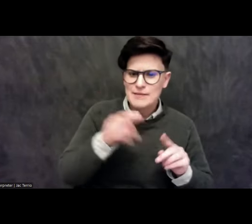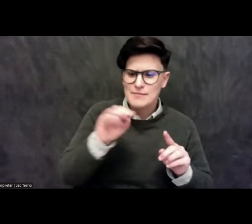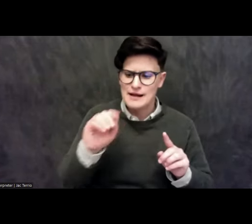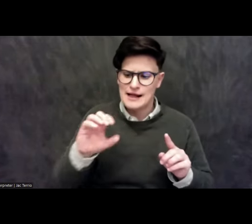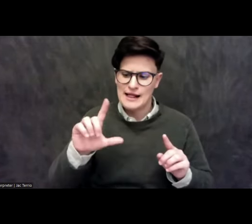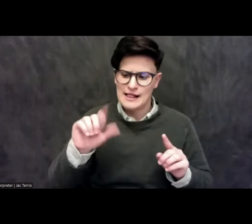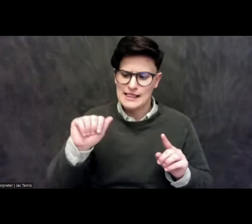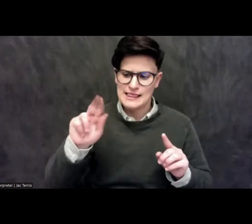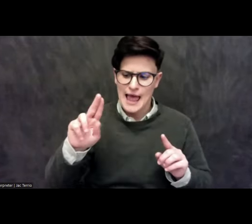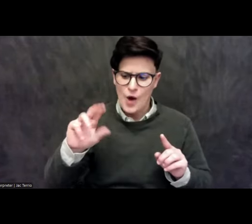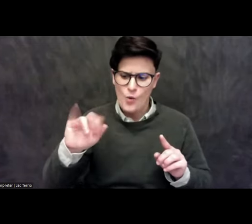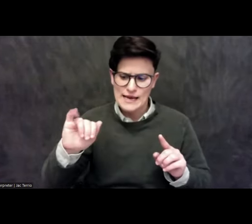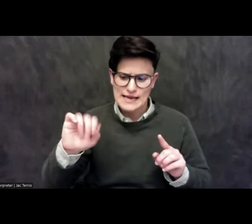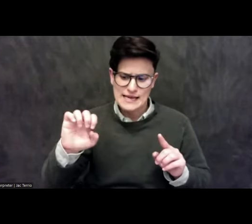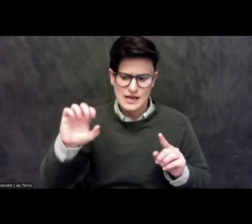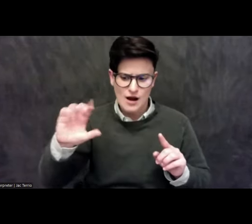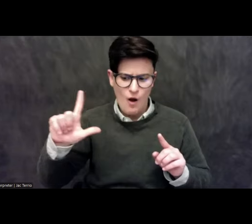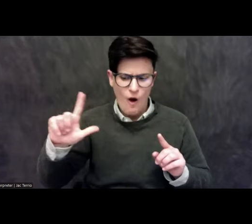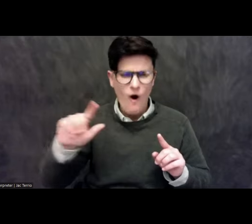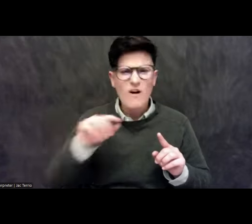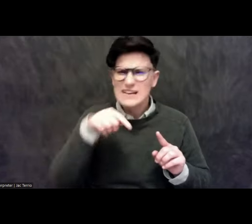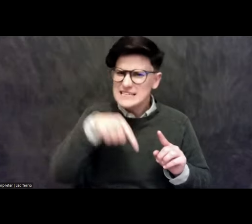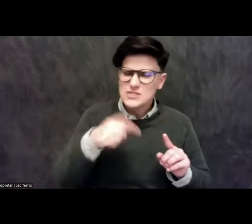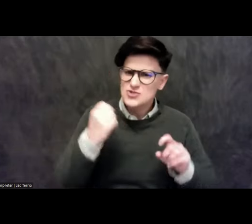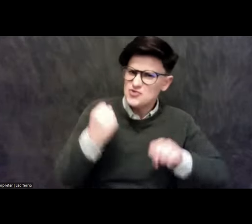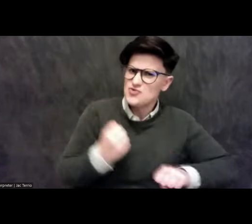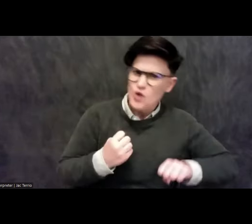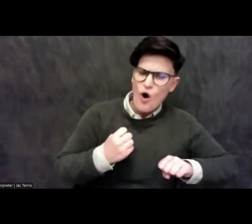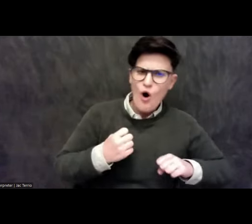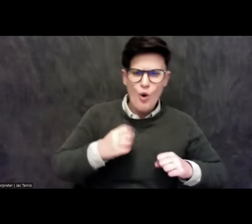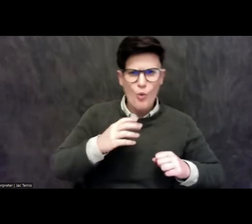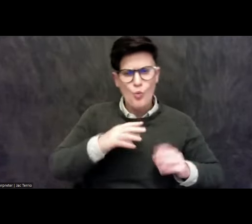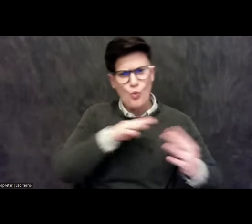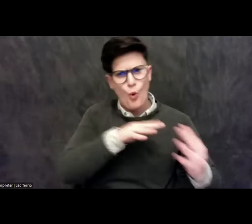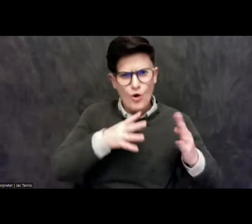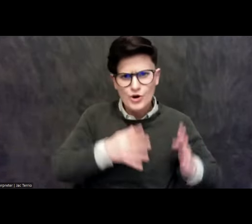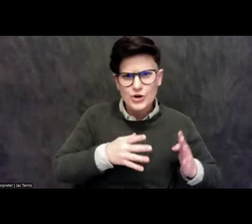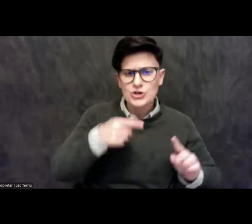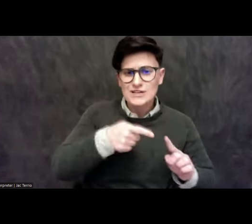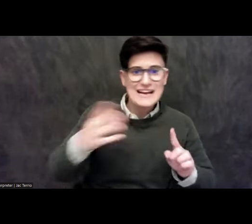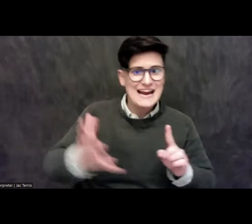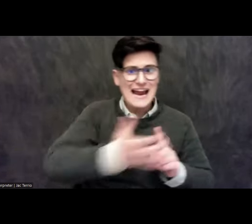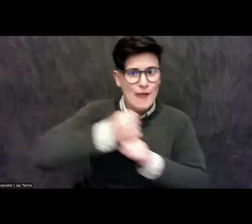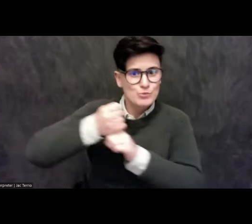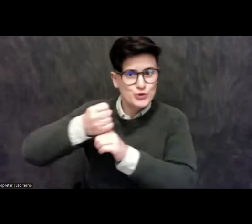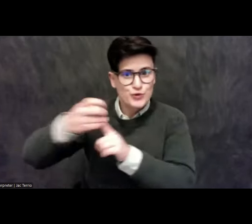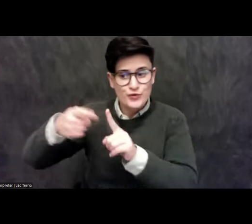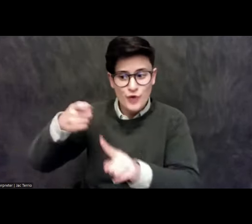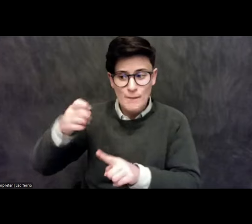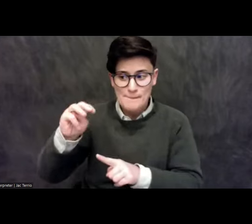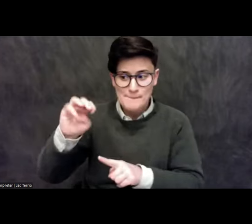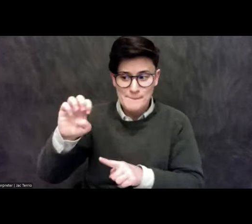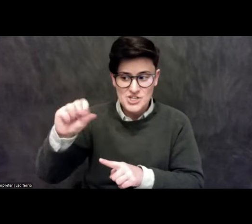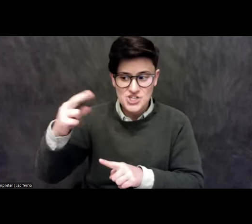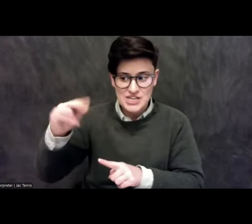and he was supposed to be very strong, strong, strapping warrior, who was captured by the Mexica and